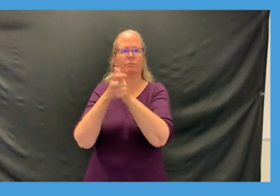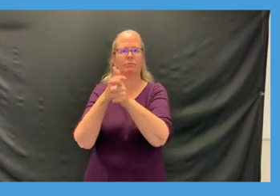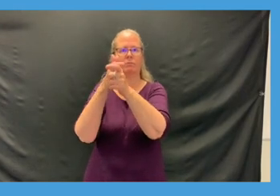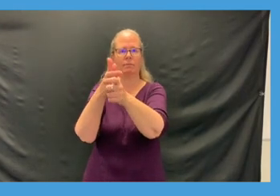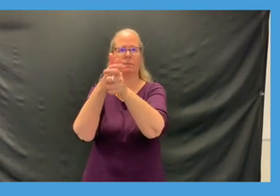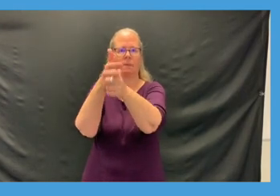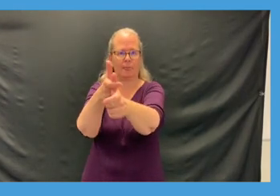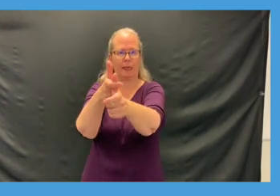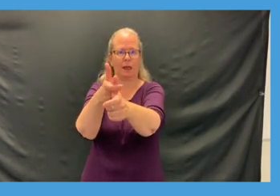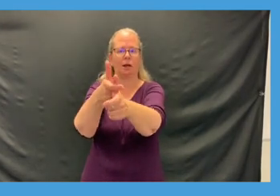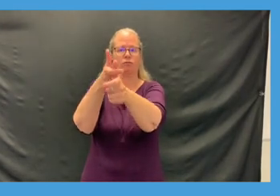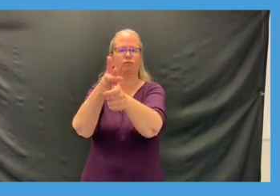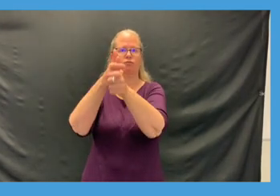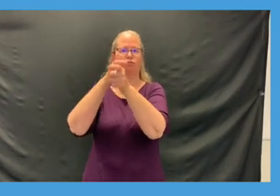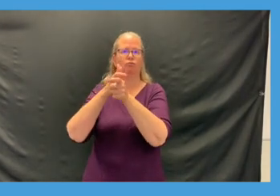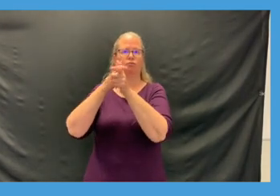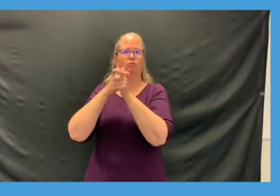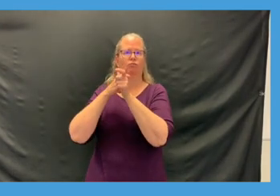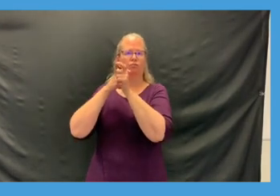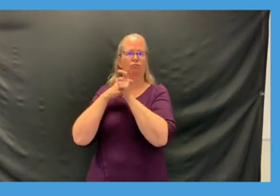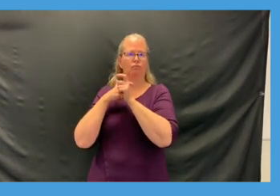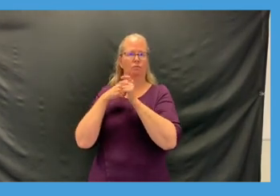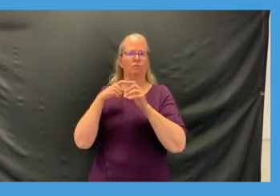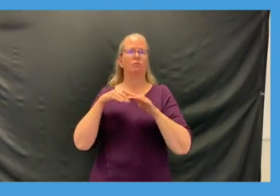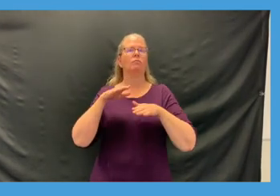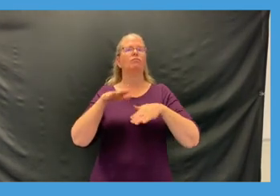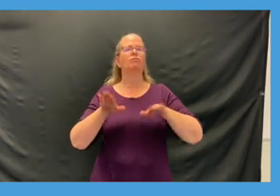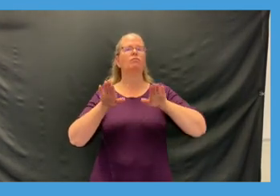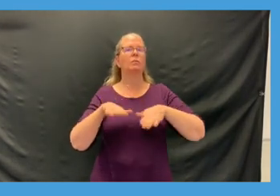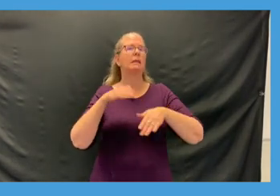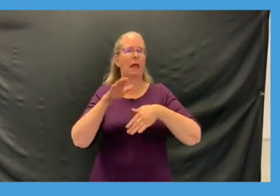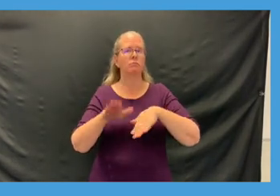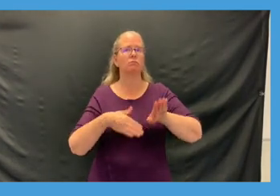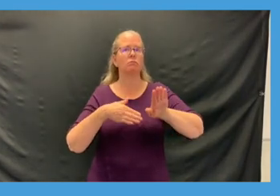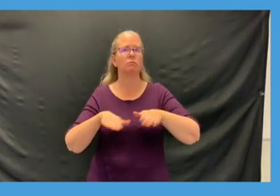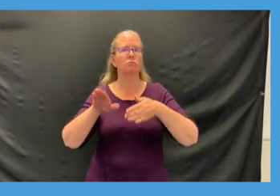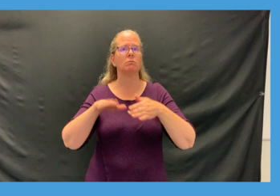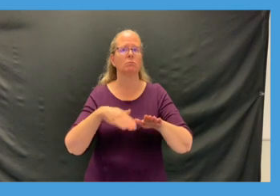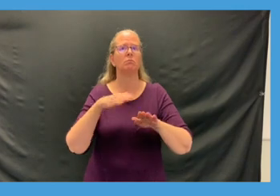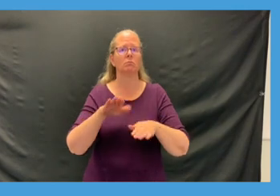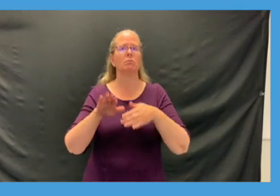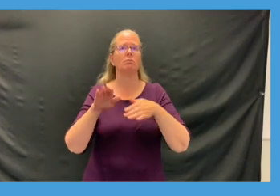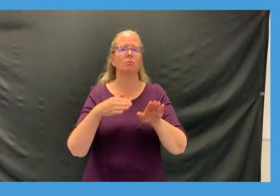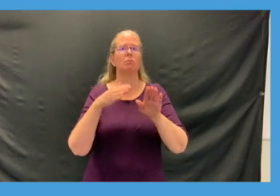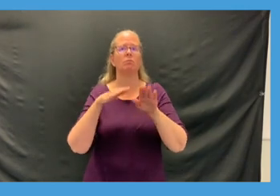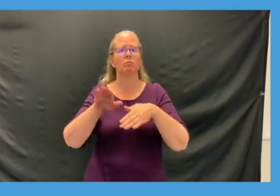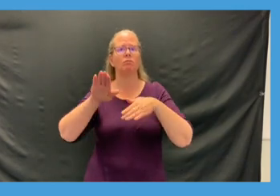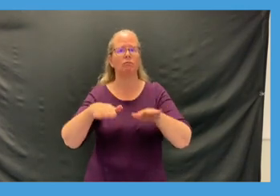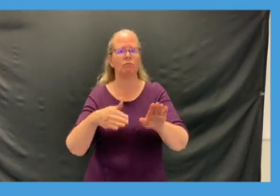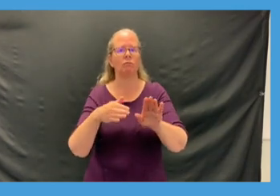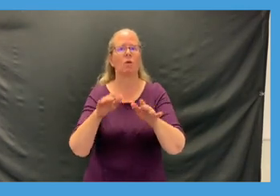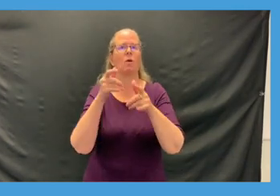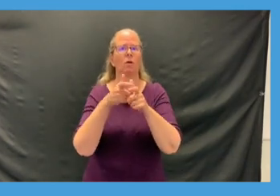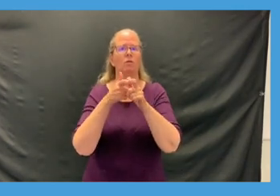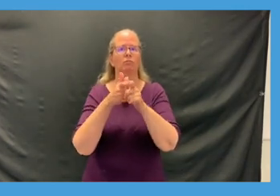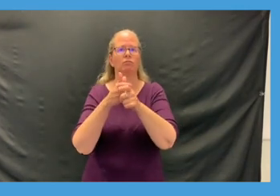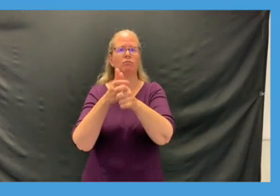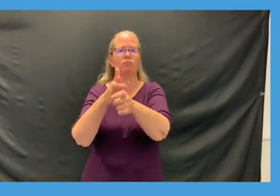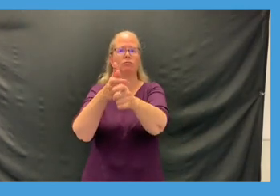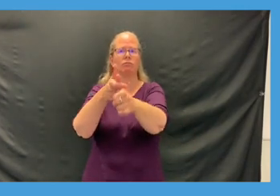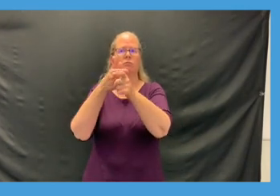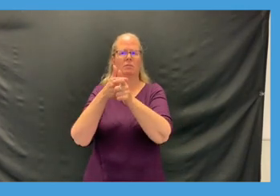forwards or you can march backwards any way you can I just want you to move forwards and backwards